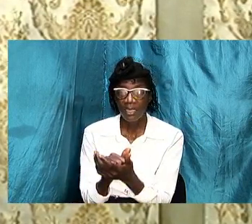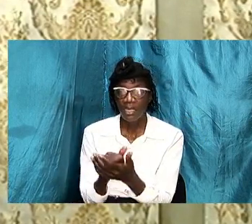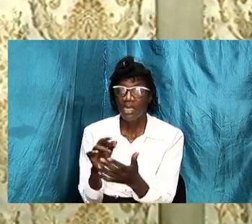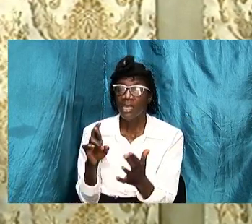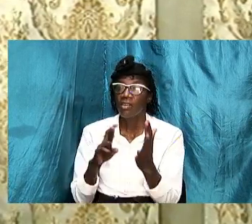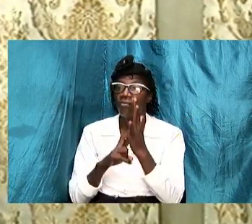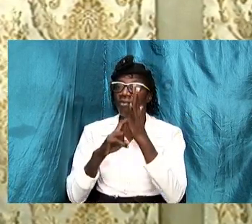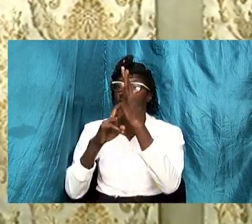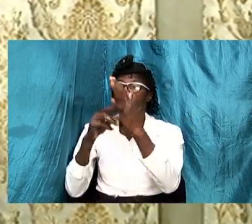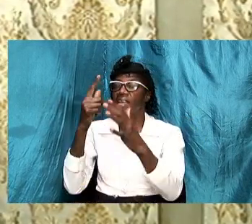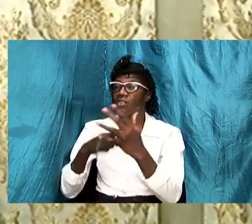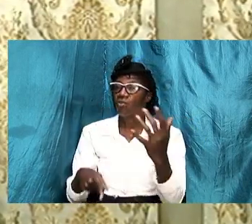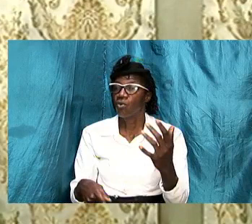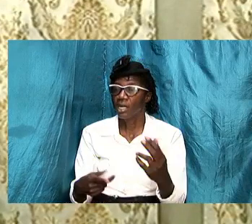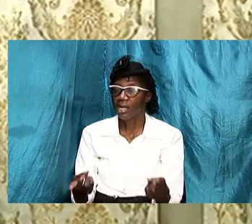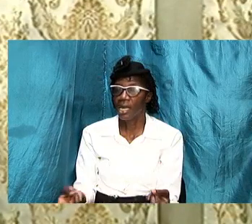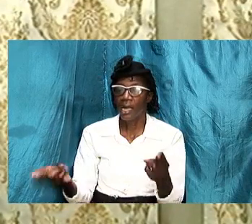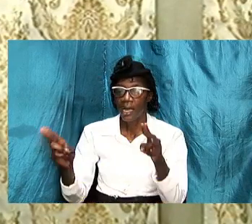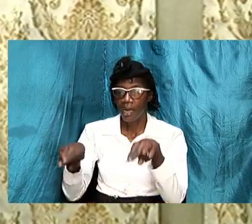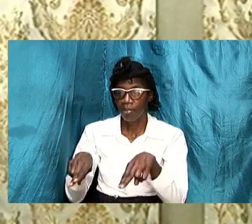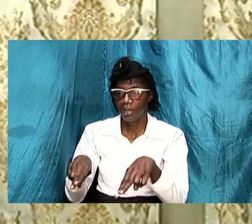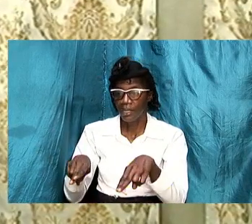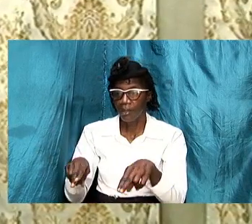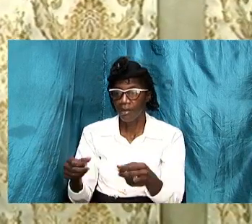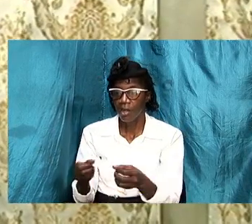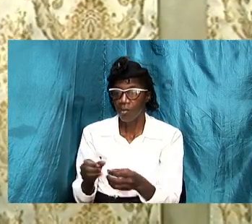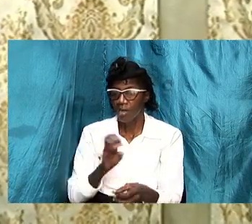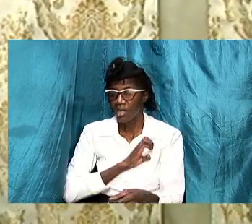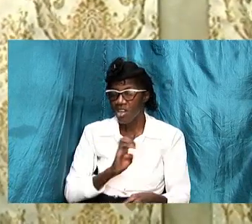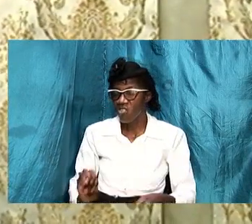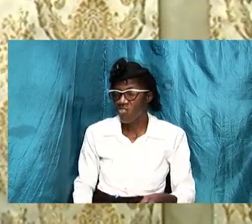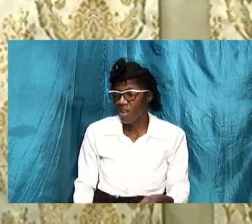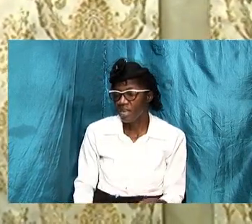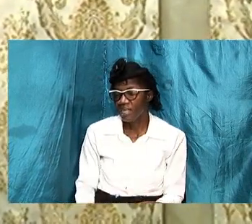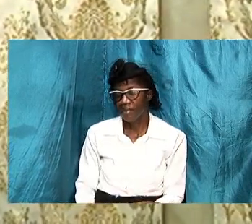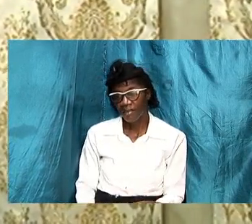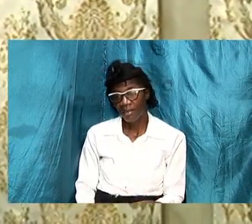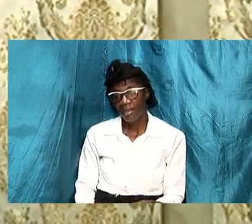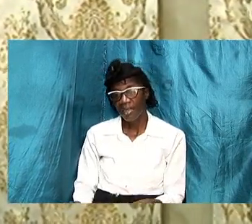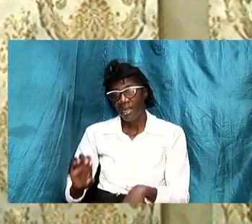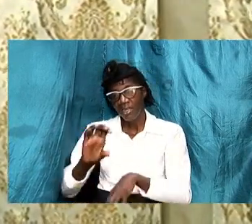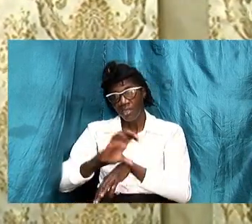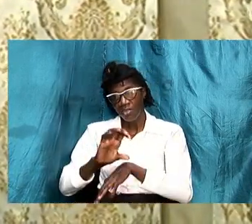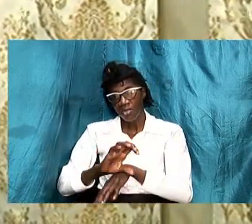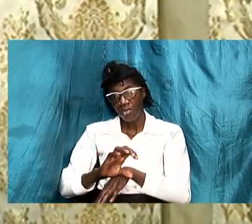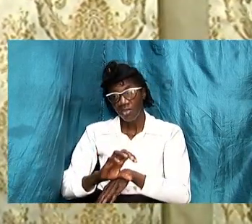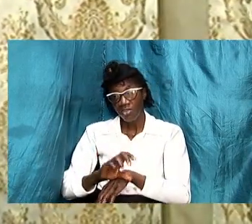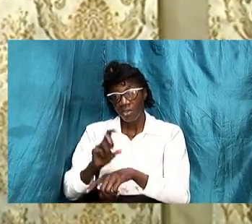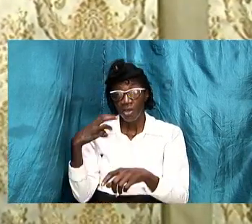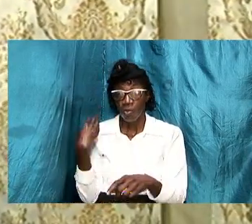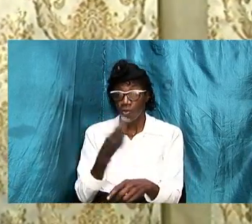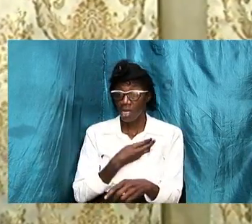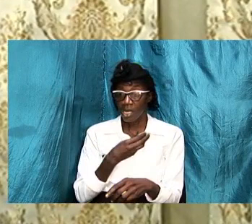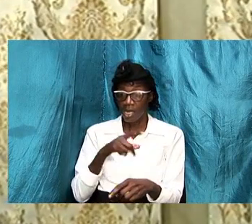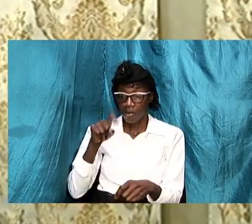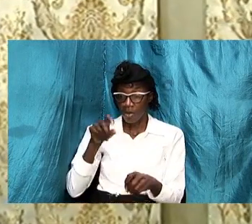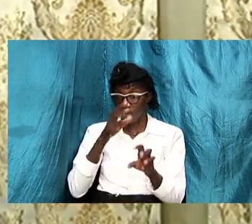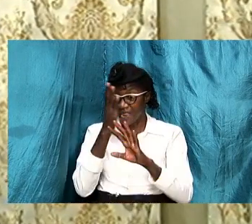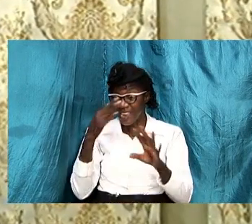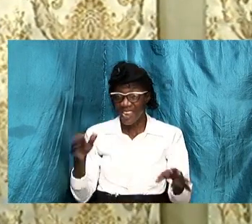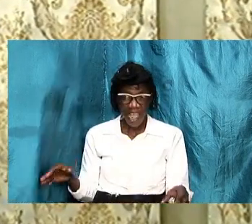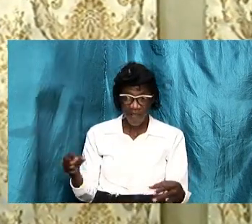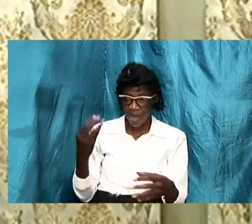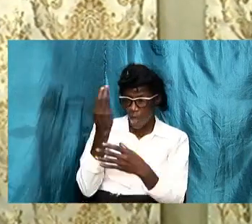what happens with christ and the church and we must never lose sight